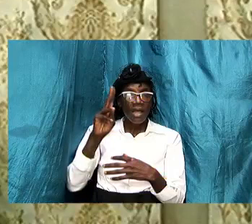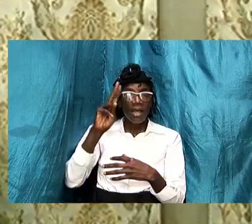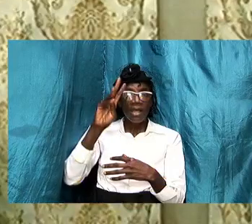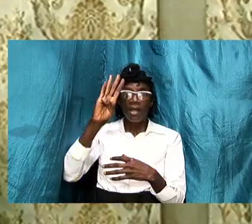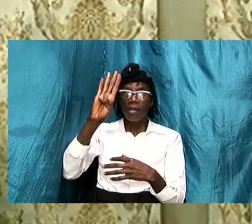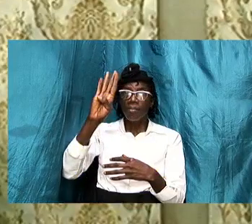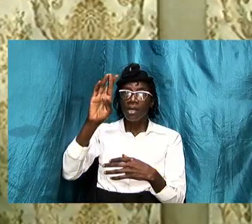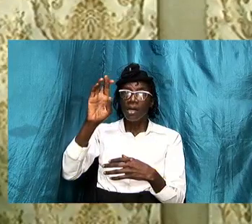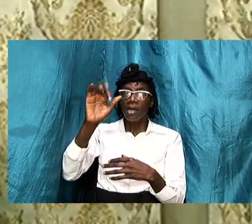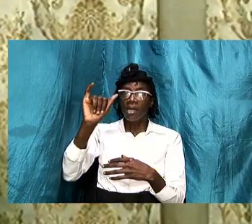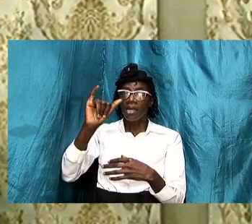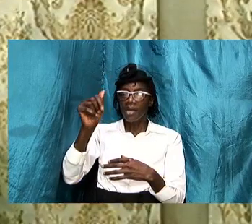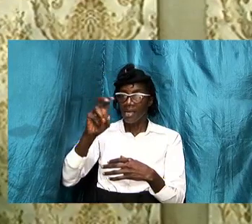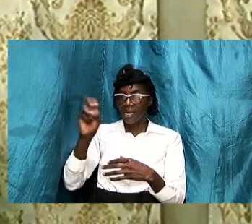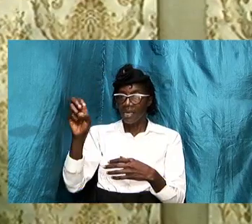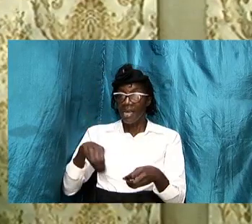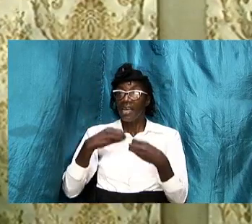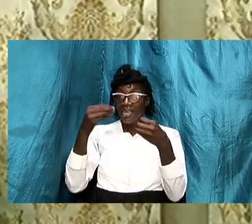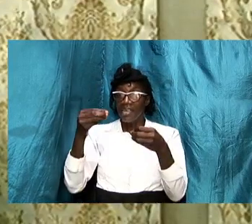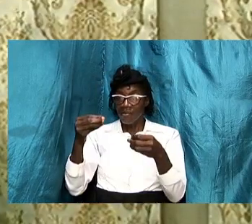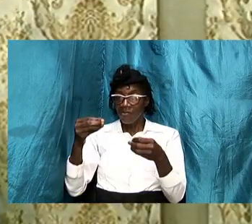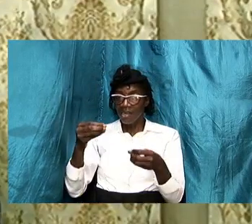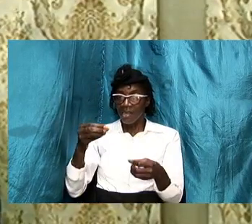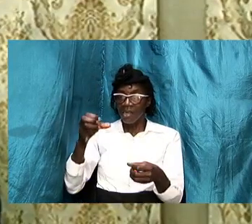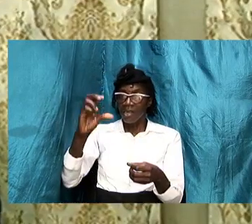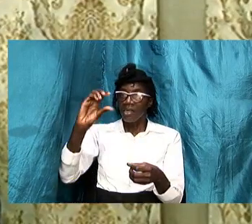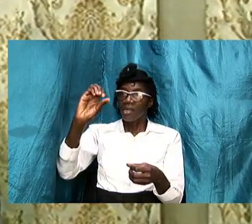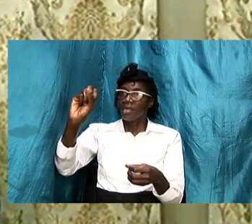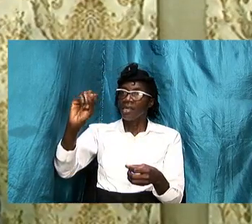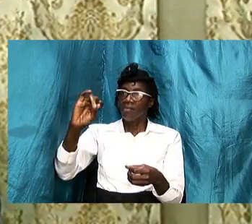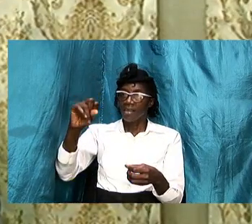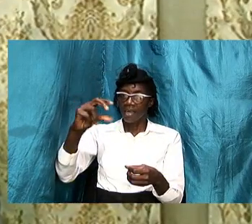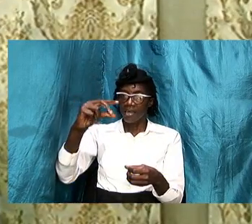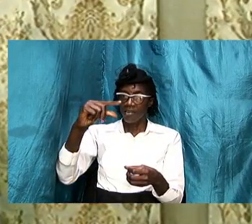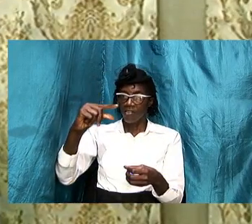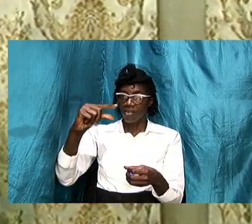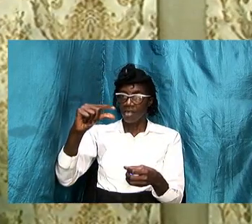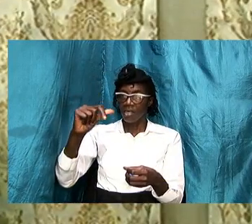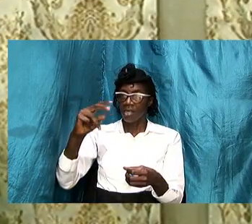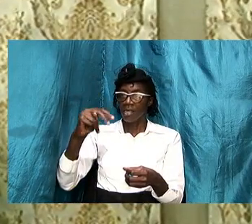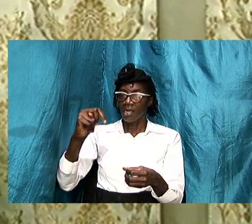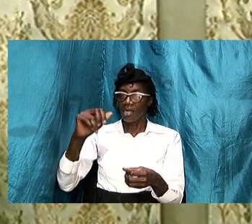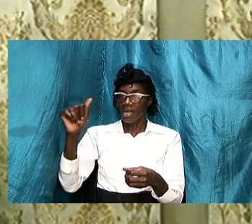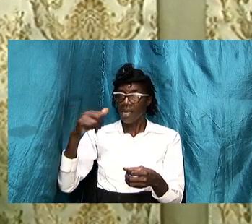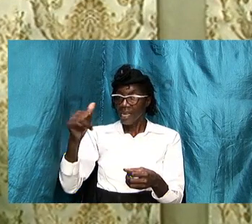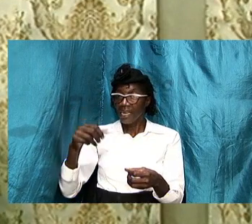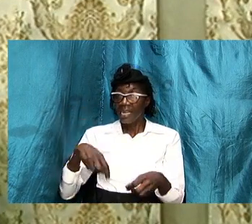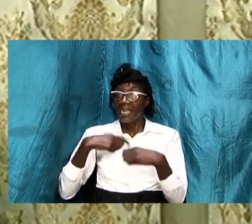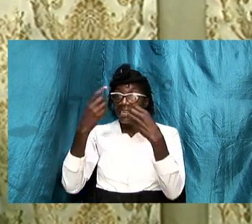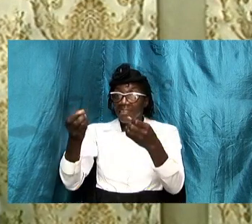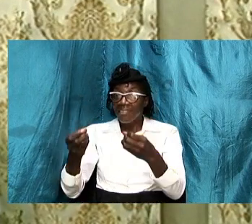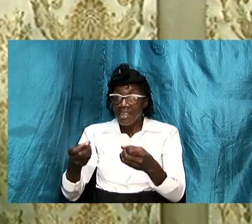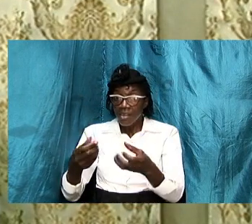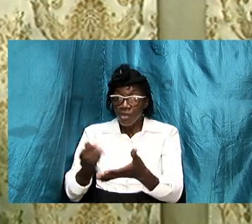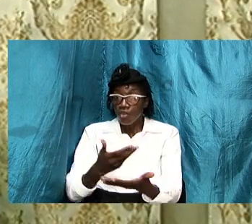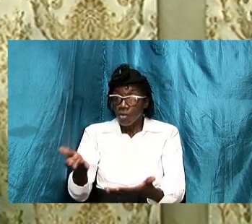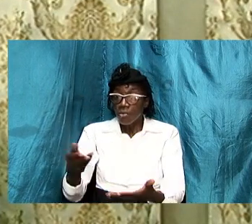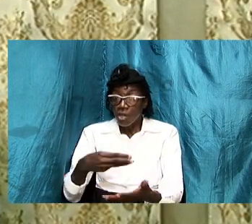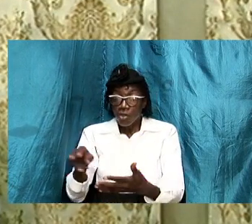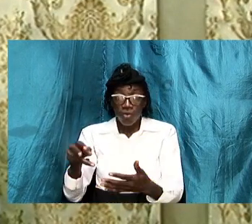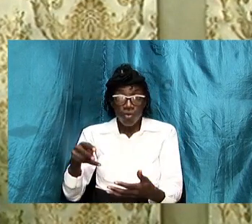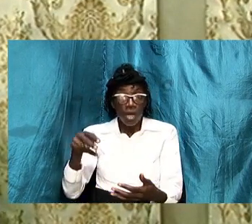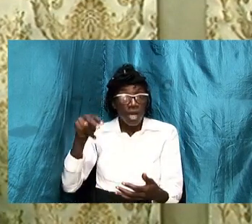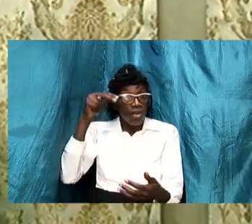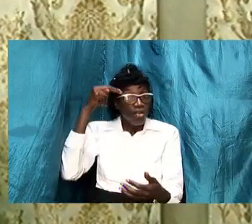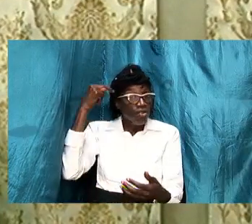gives a signal and it sends information through nerve and nerve endings and